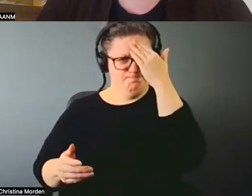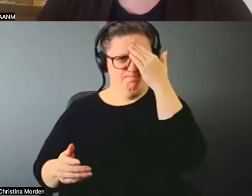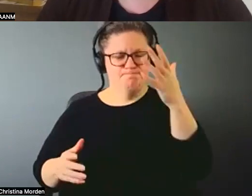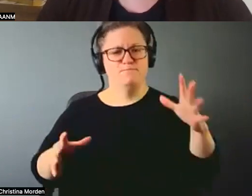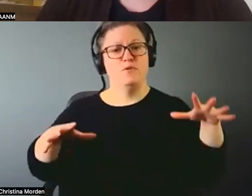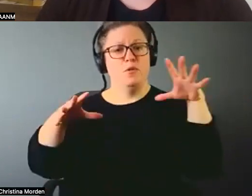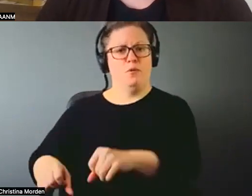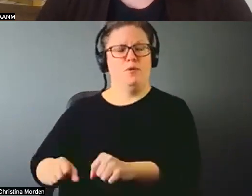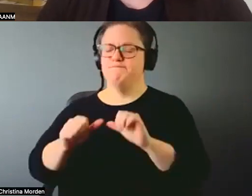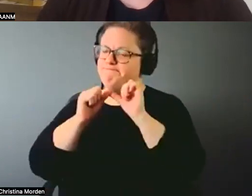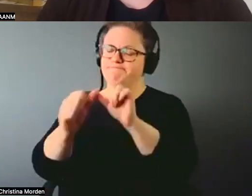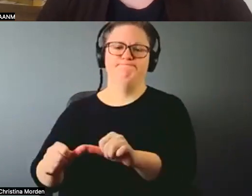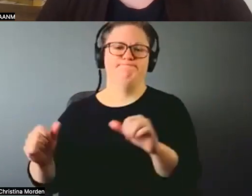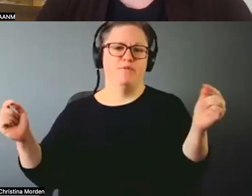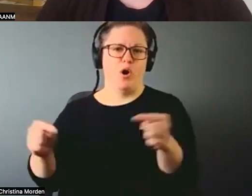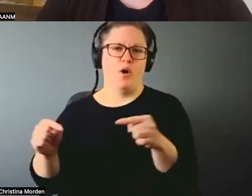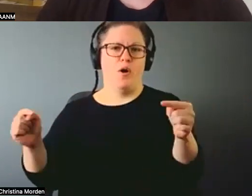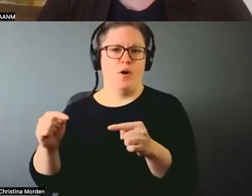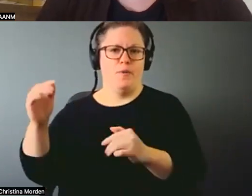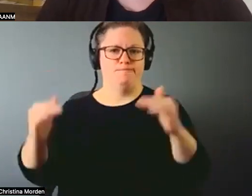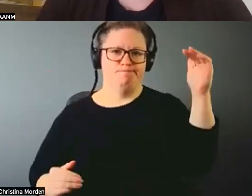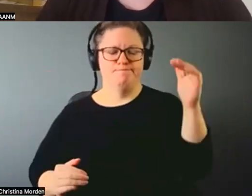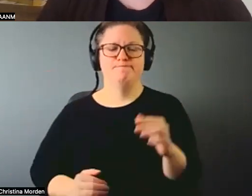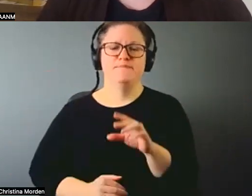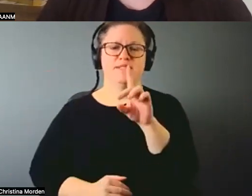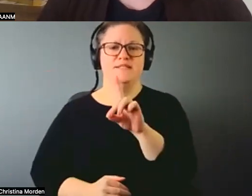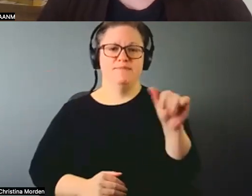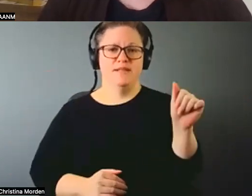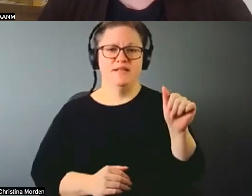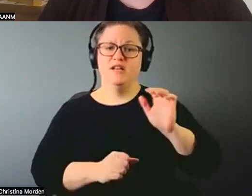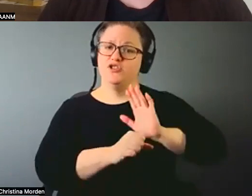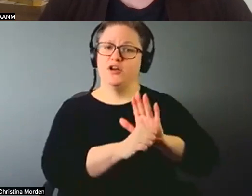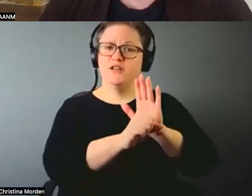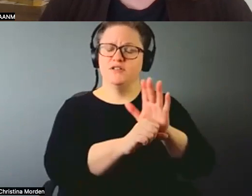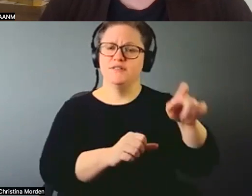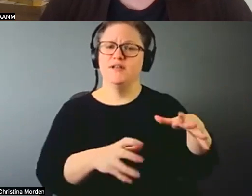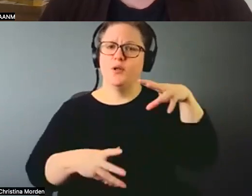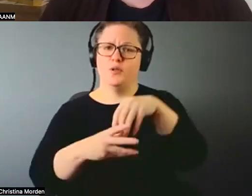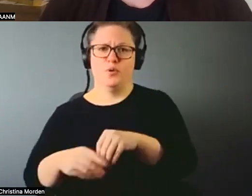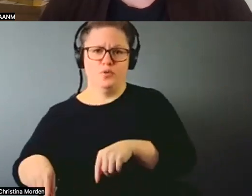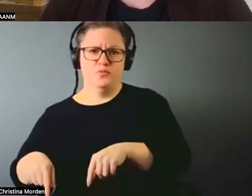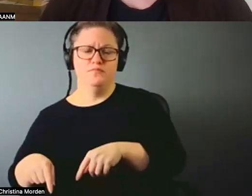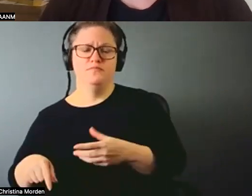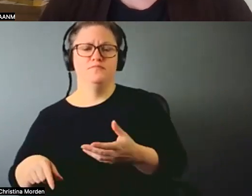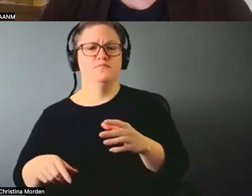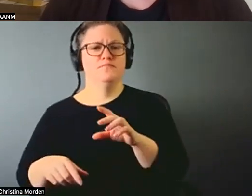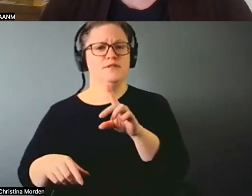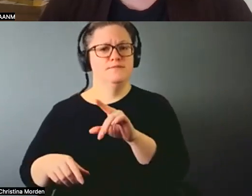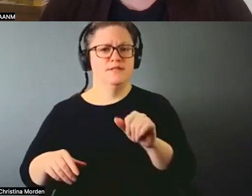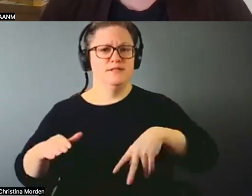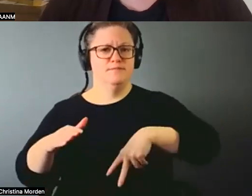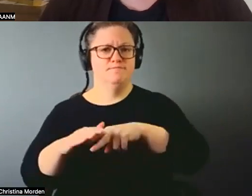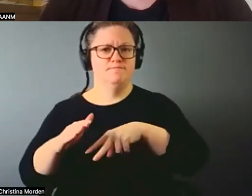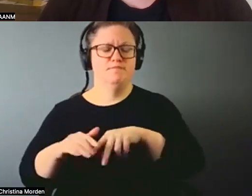Disability justice must take into account experiences of ableism that intersect with